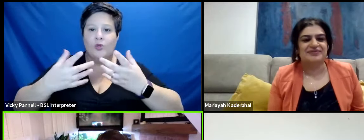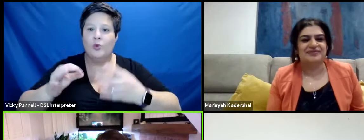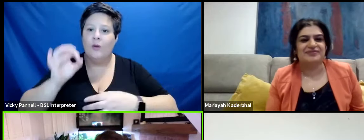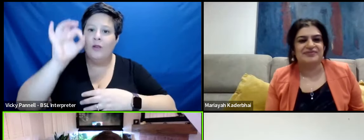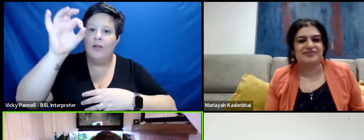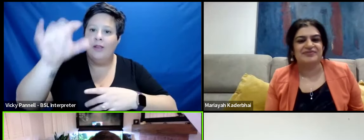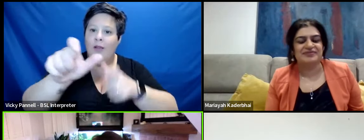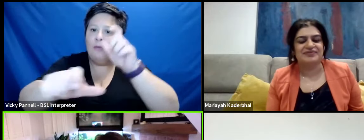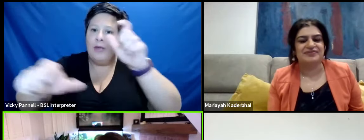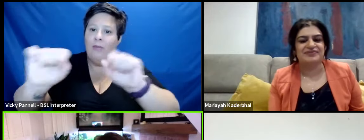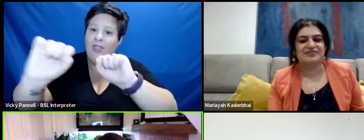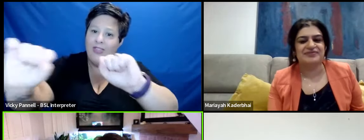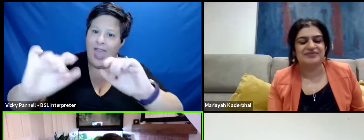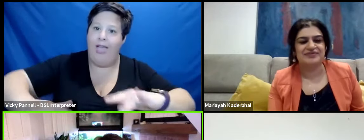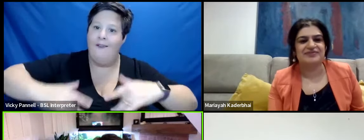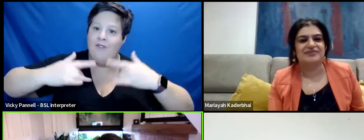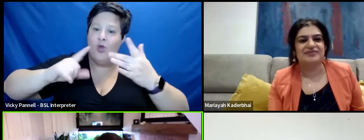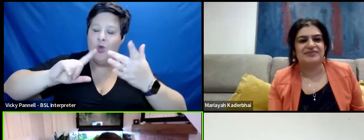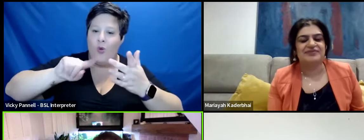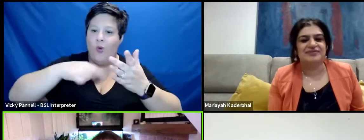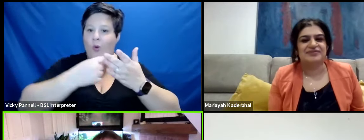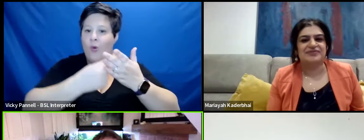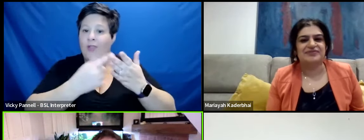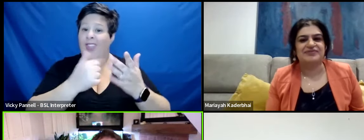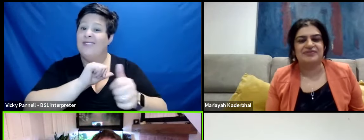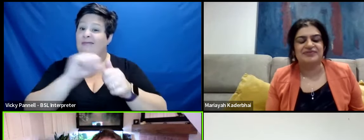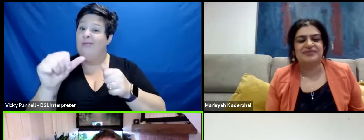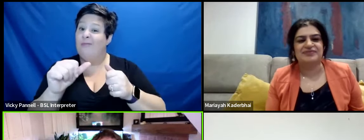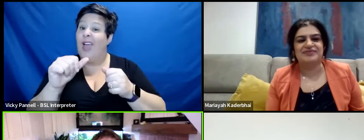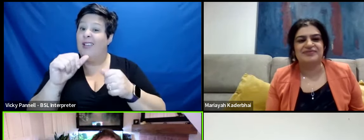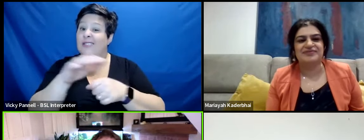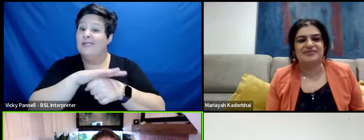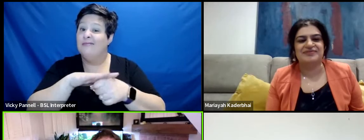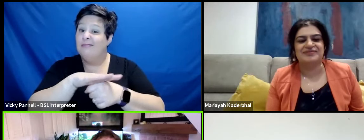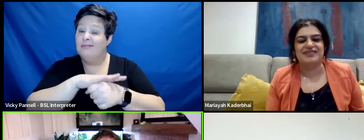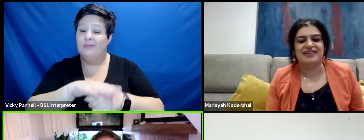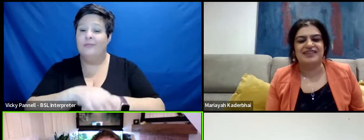a voice is a blessed place to be personally as an actor